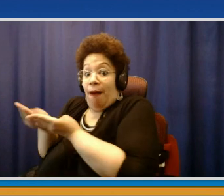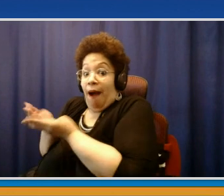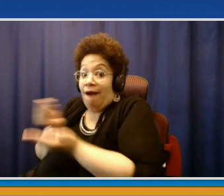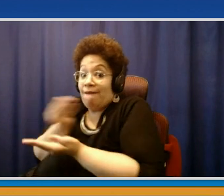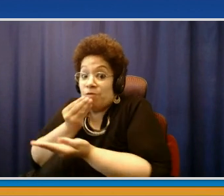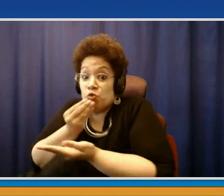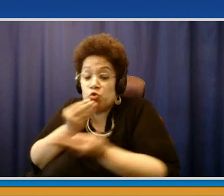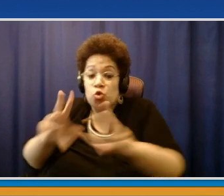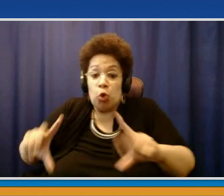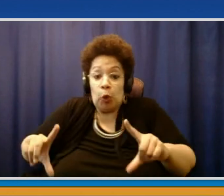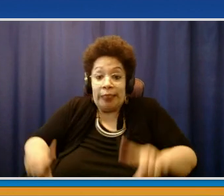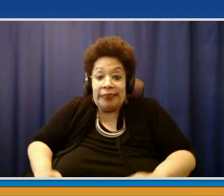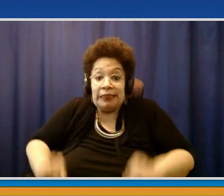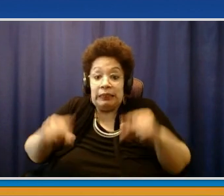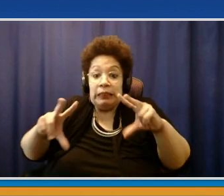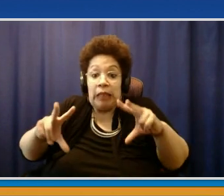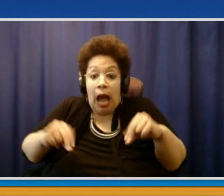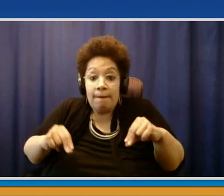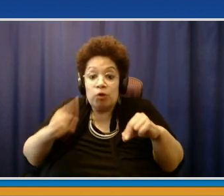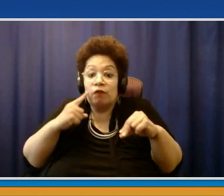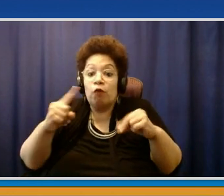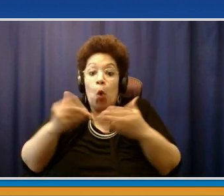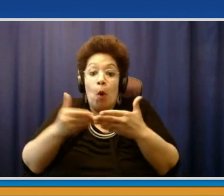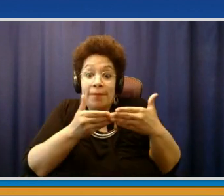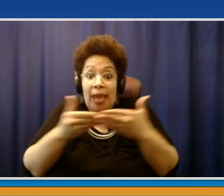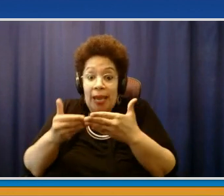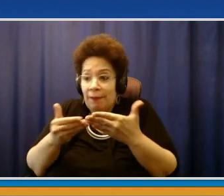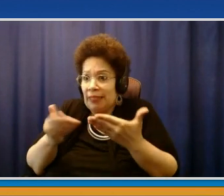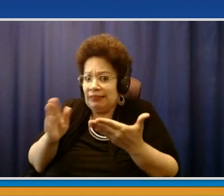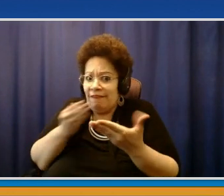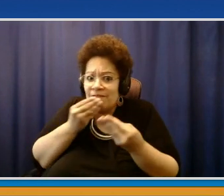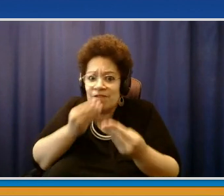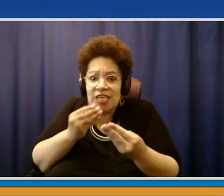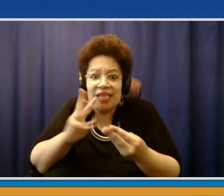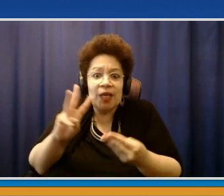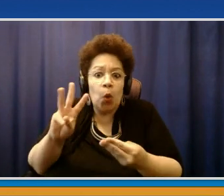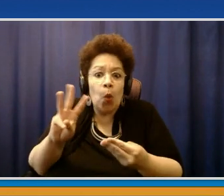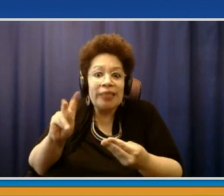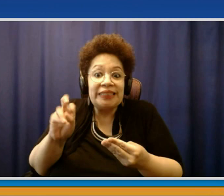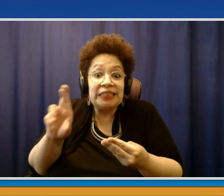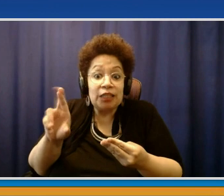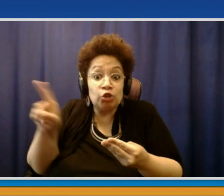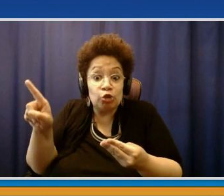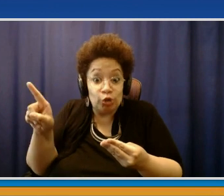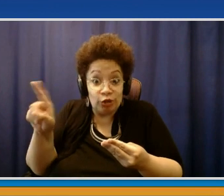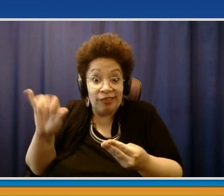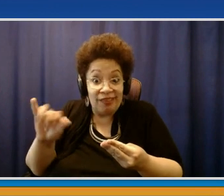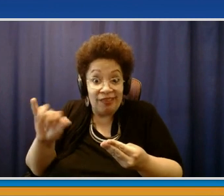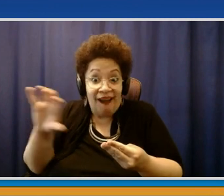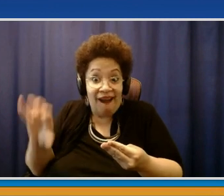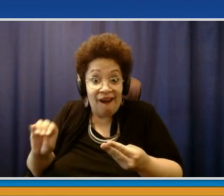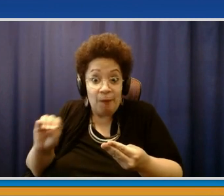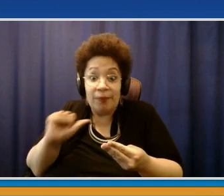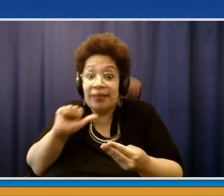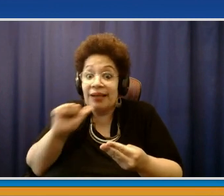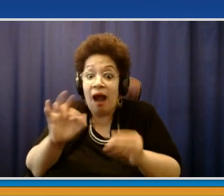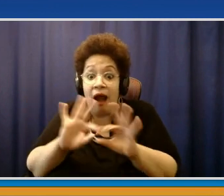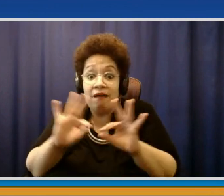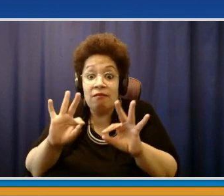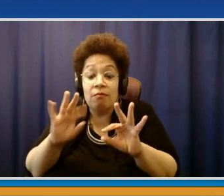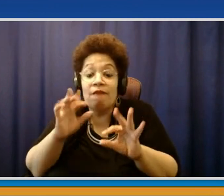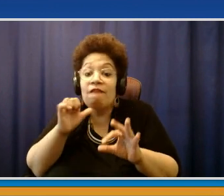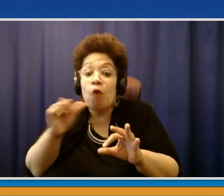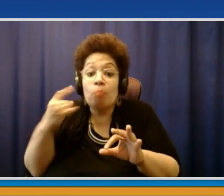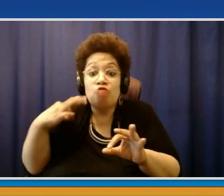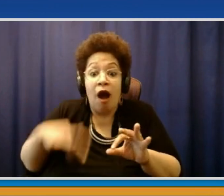you, again, Feeding Westchester is, they were just phenomenal. The amount of food that they delivered to our town. And we had